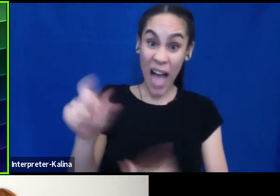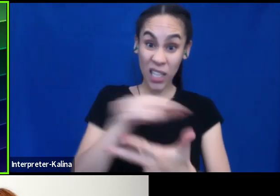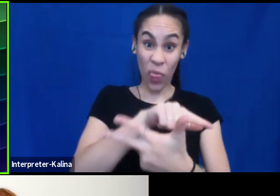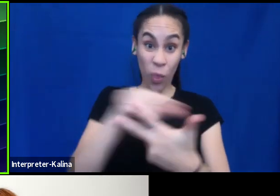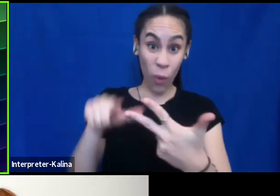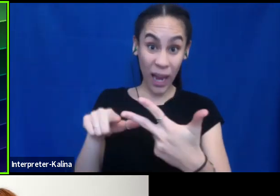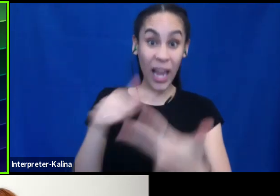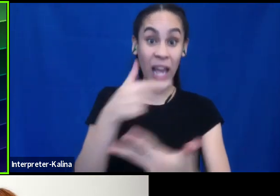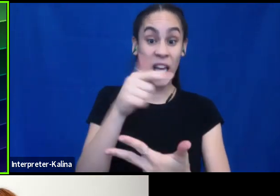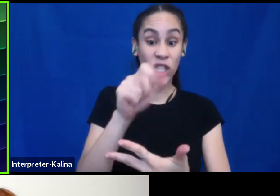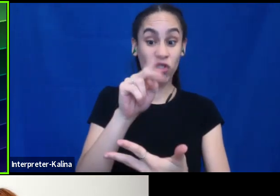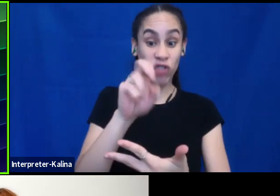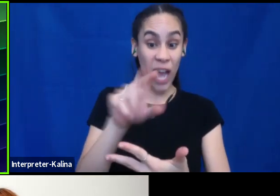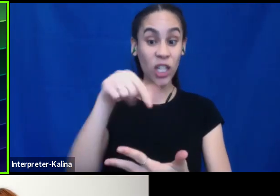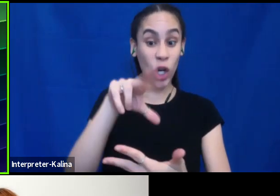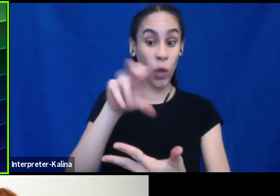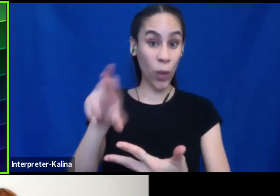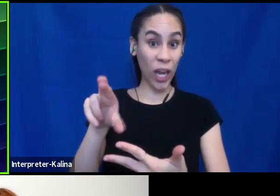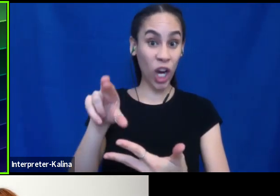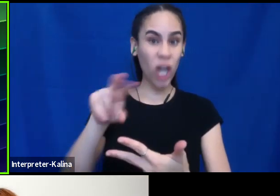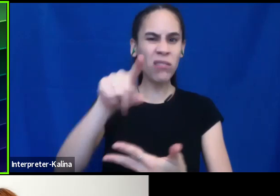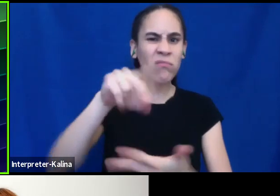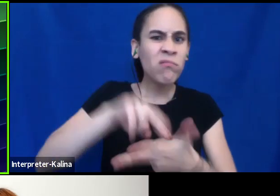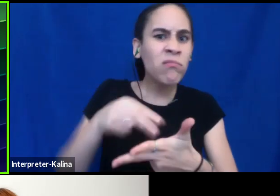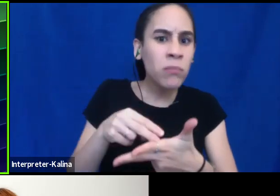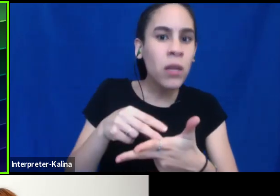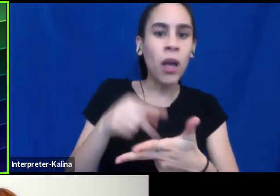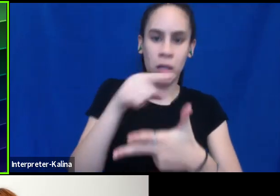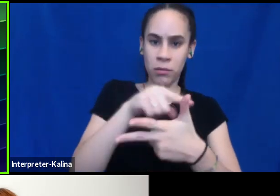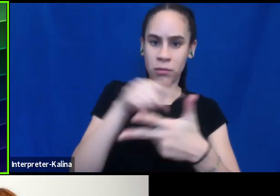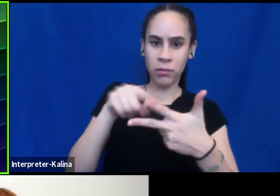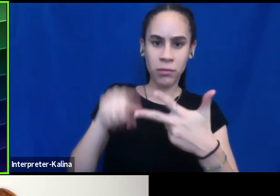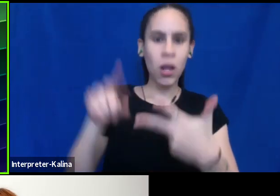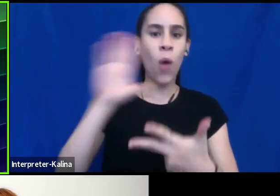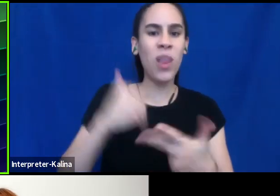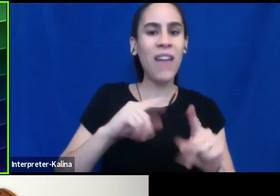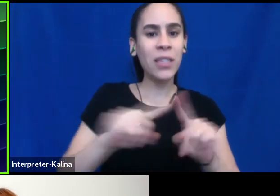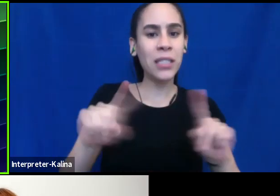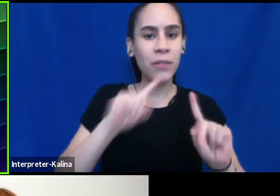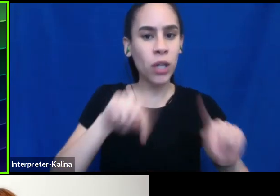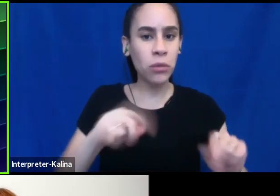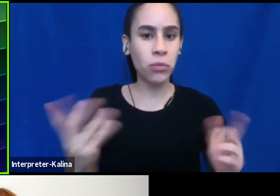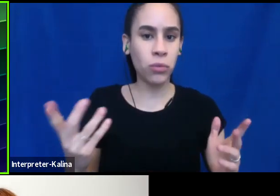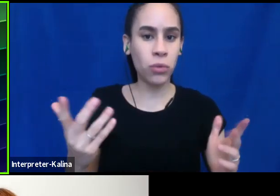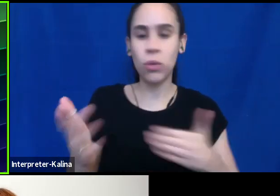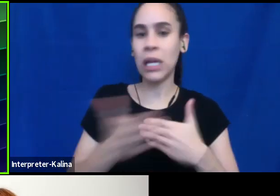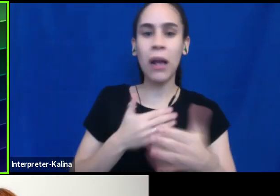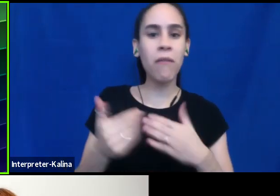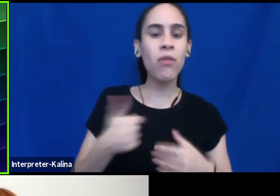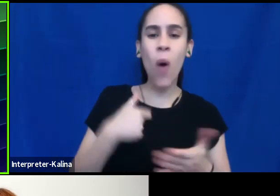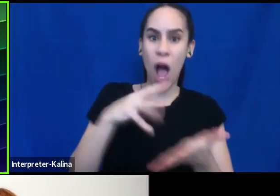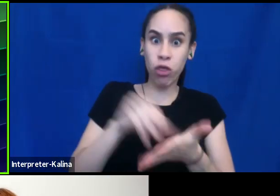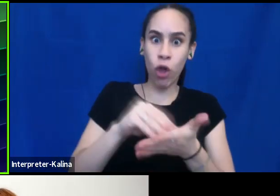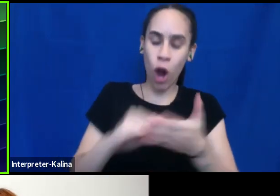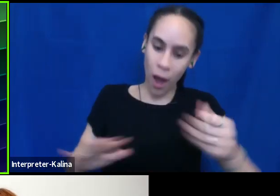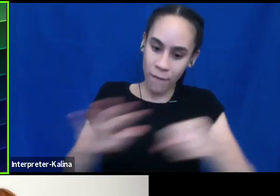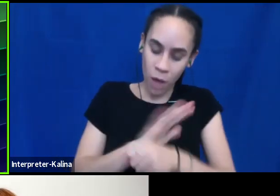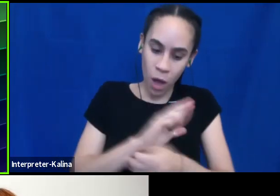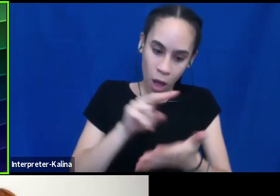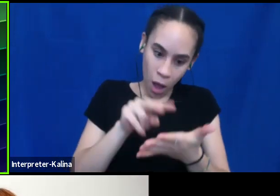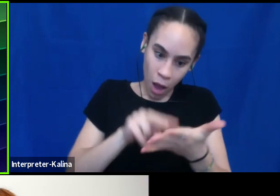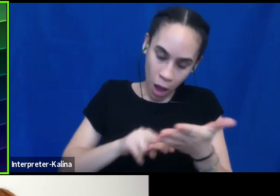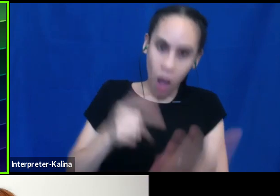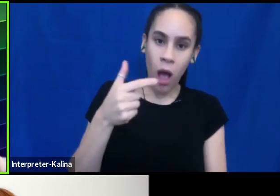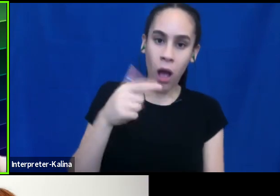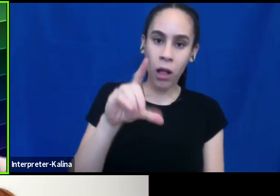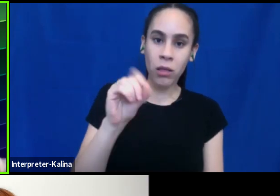it's going to, it's possibly going to sound very different. So, you know, even just, even if we were to learn the entire glossary, which I don't, I'm not recommending